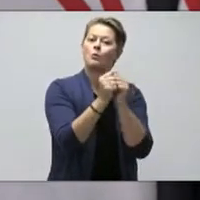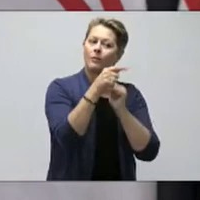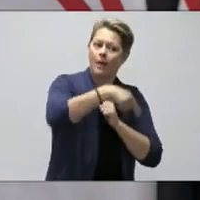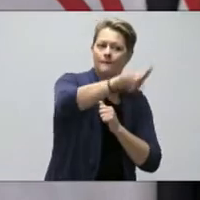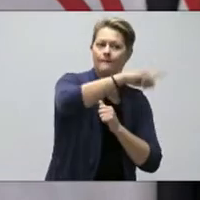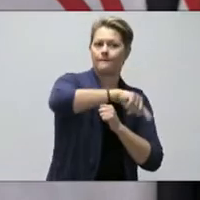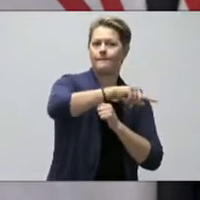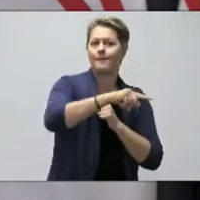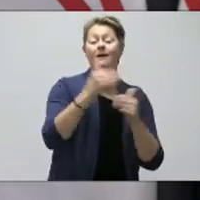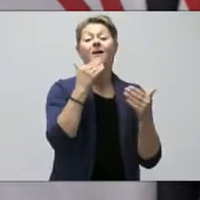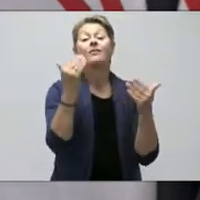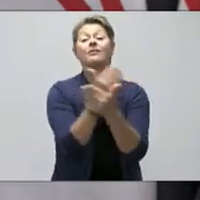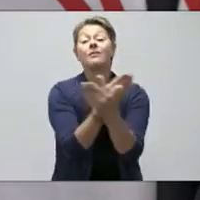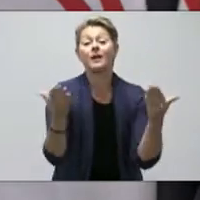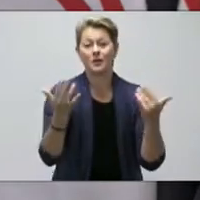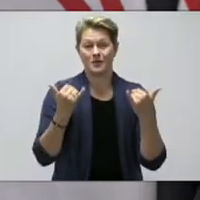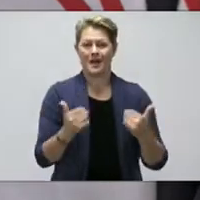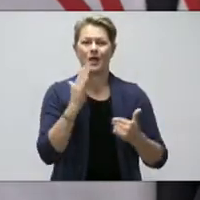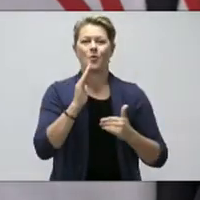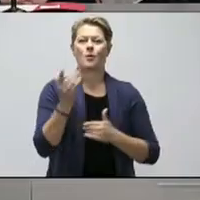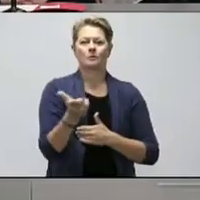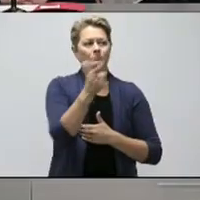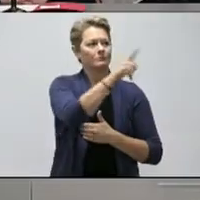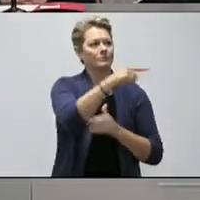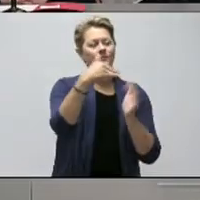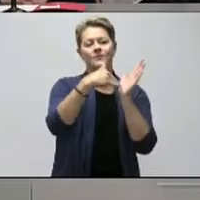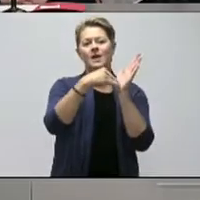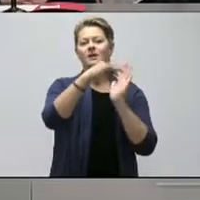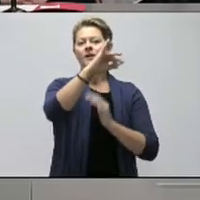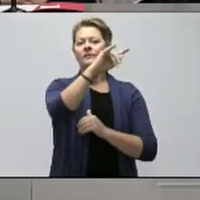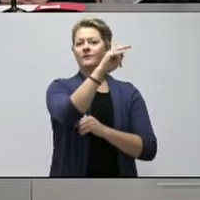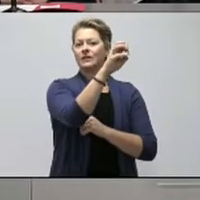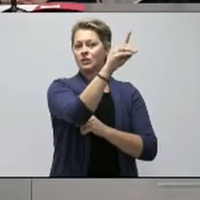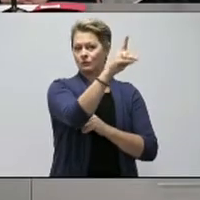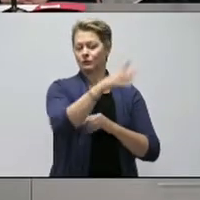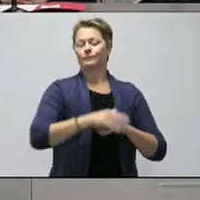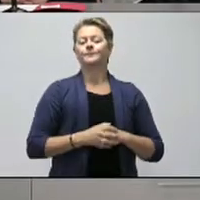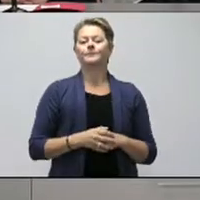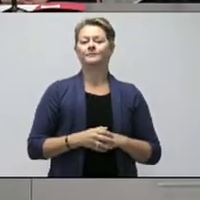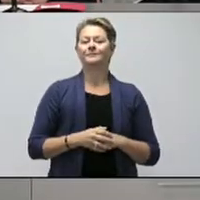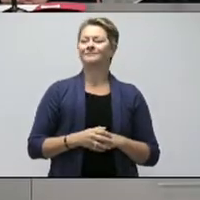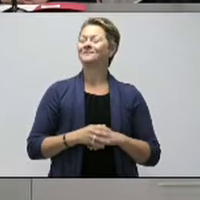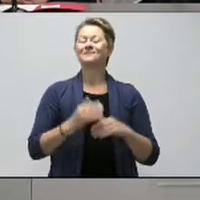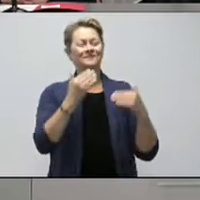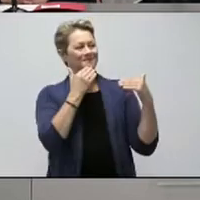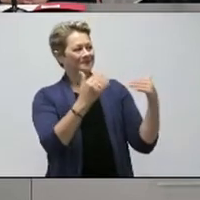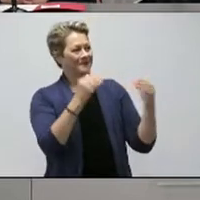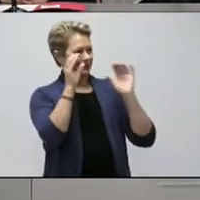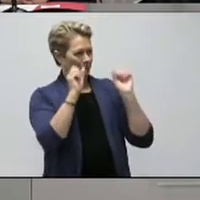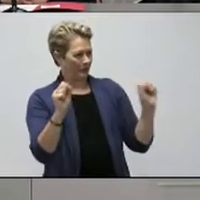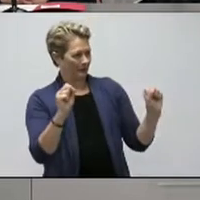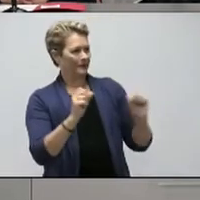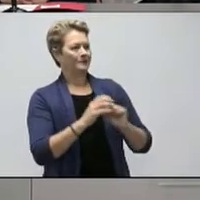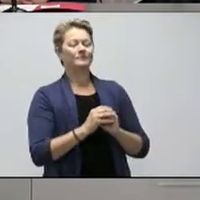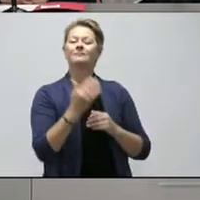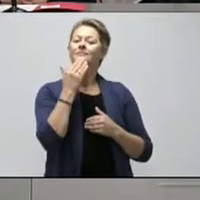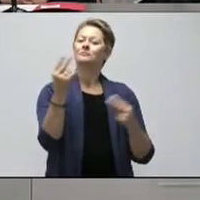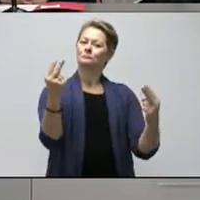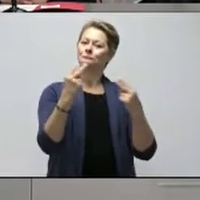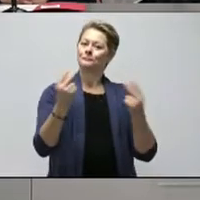Thank you all, and I'd now like to welcome Dr. Fitzgerald. Thank you, Premier. Good morning, everyone. Thanks for joining us today.